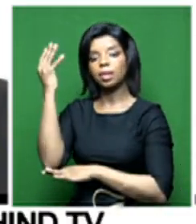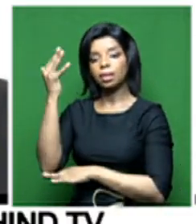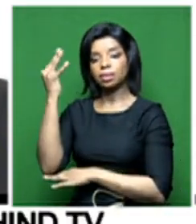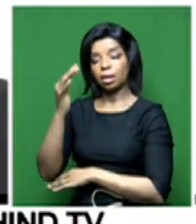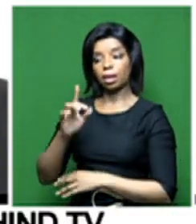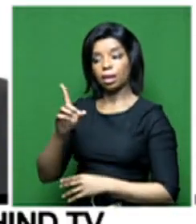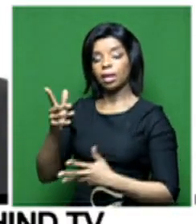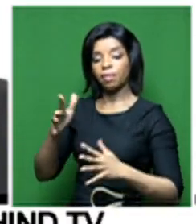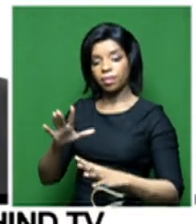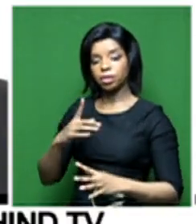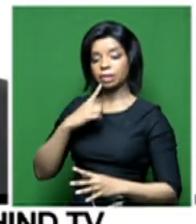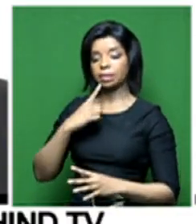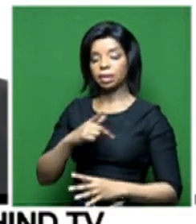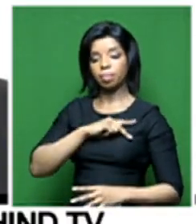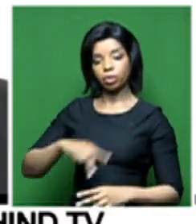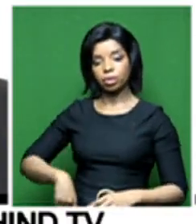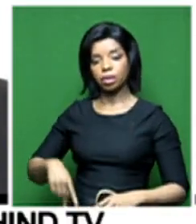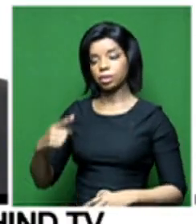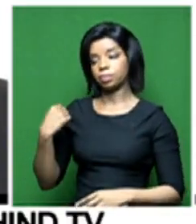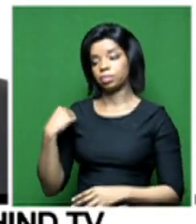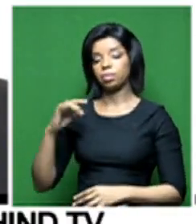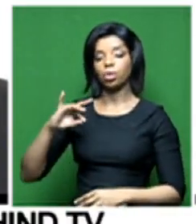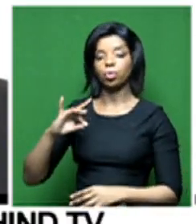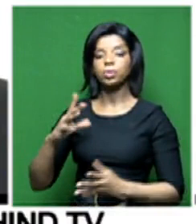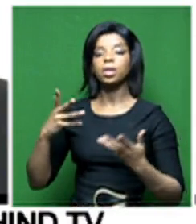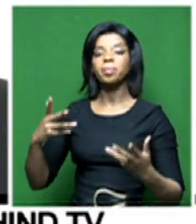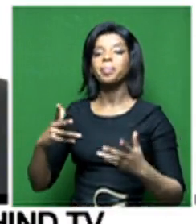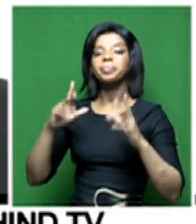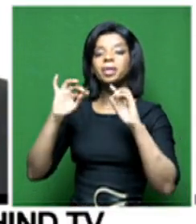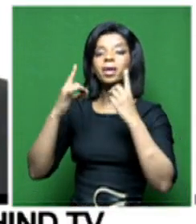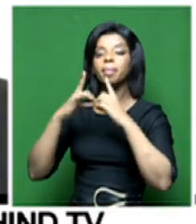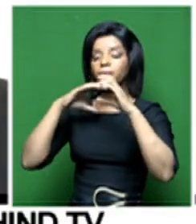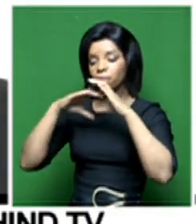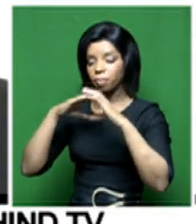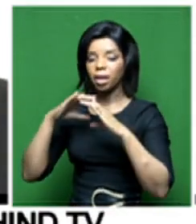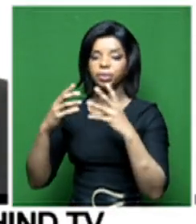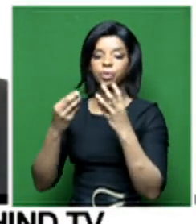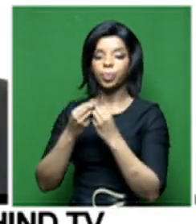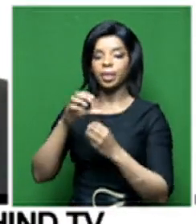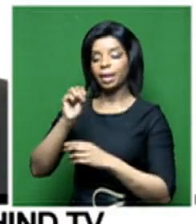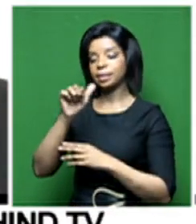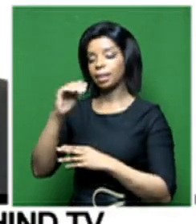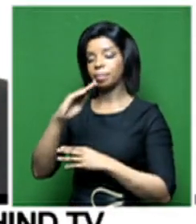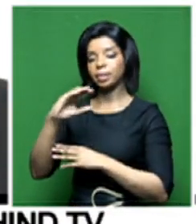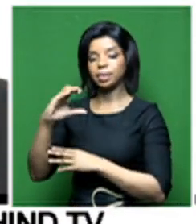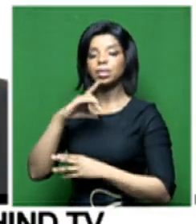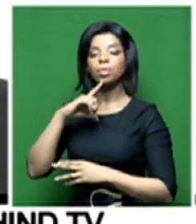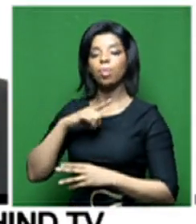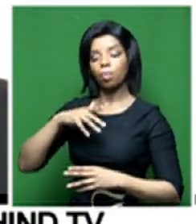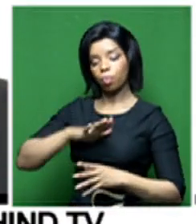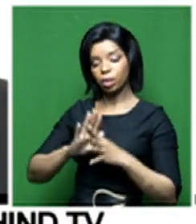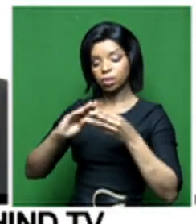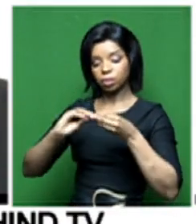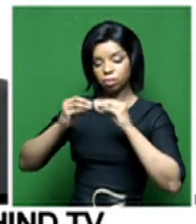on Tuesday from the Department of Communications, together with the Casa and SABC, putting a new proposal forward to amend the Broadcasting Act,